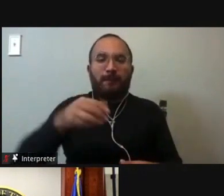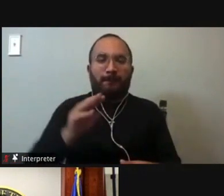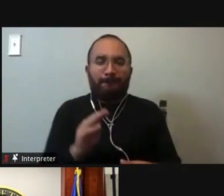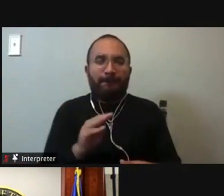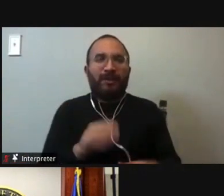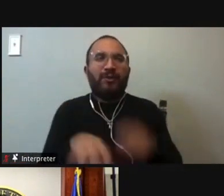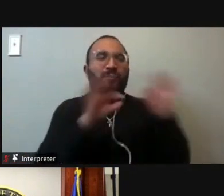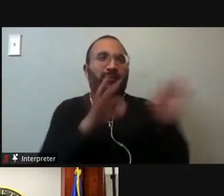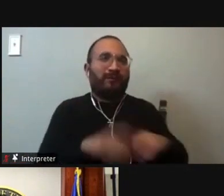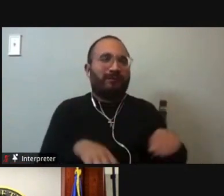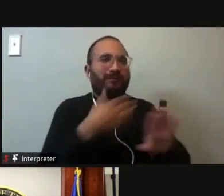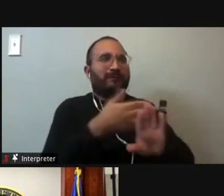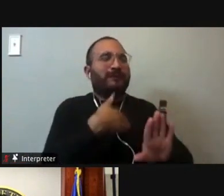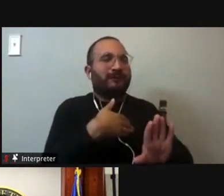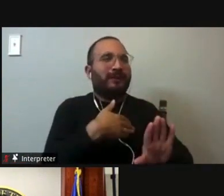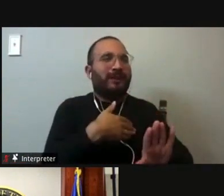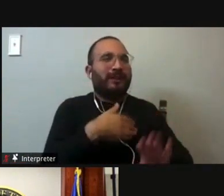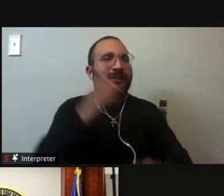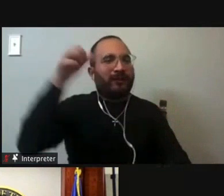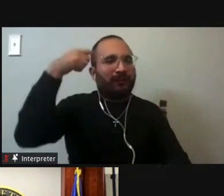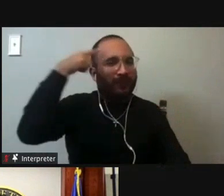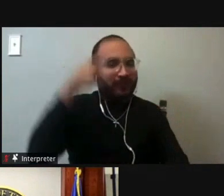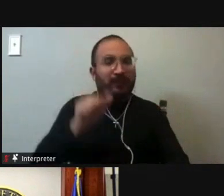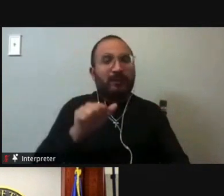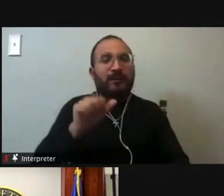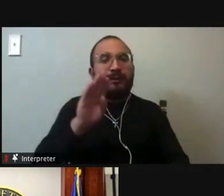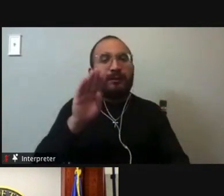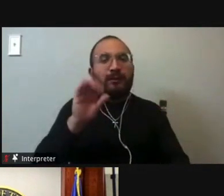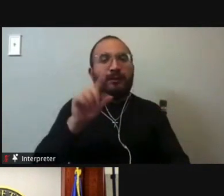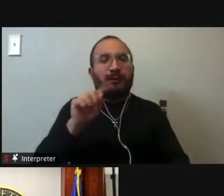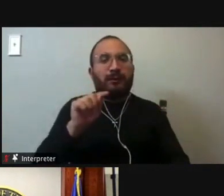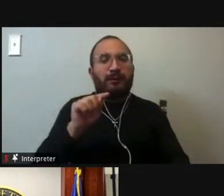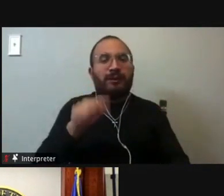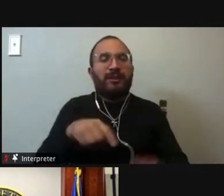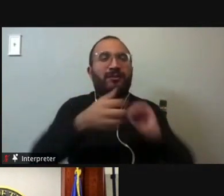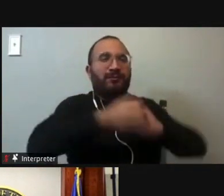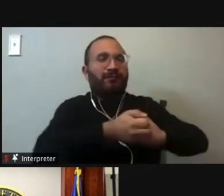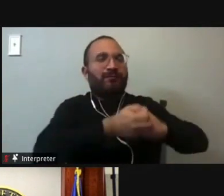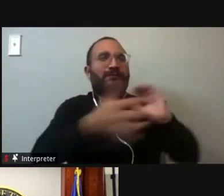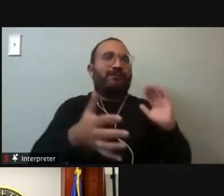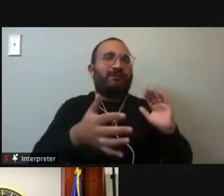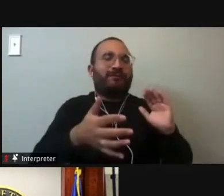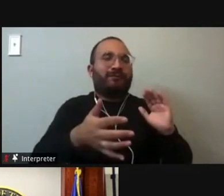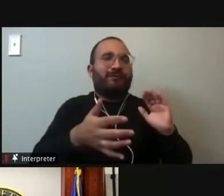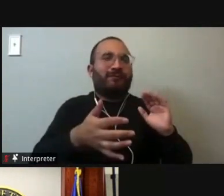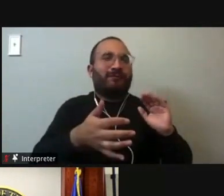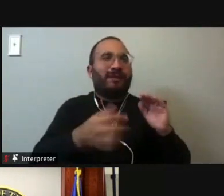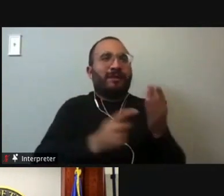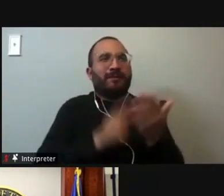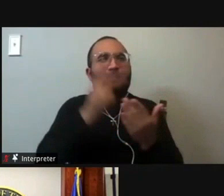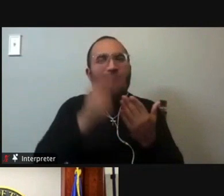formed an exploratory committee on, uh, to consider ending partisan judicial braces. Um, so how do you feel that ending